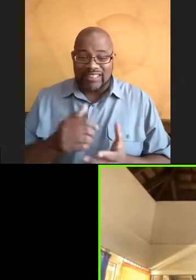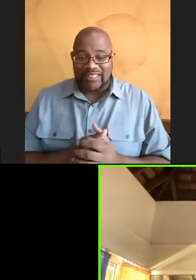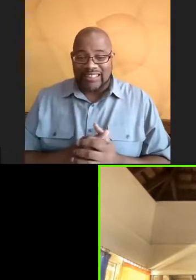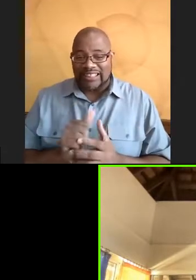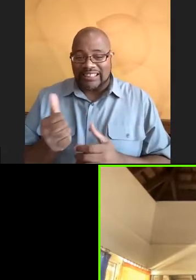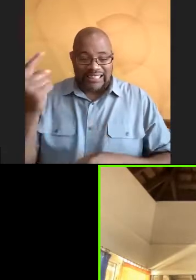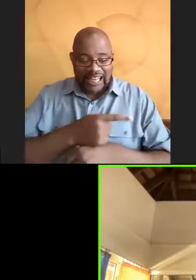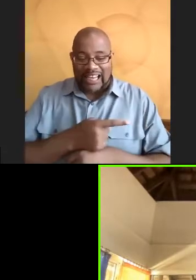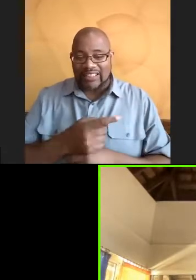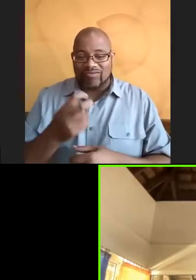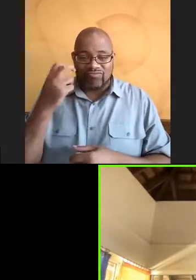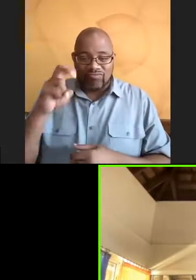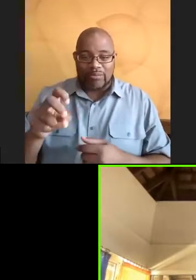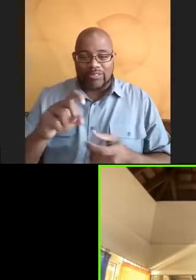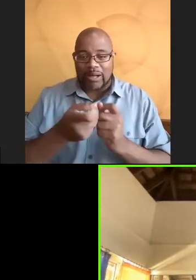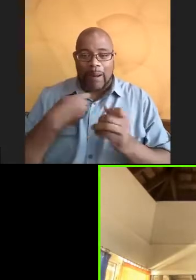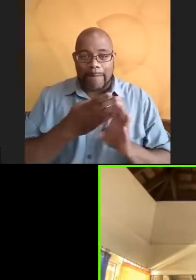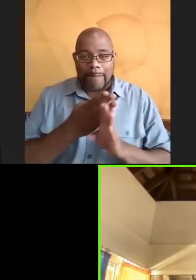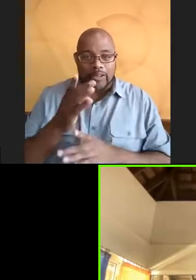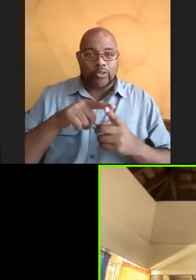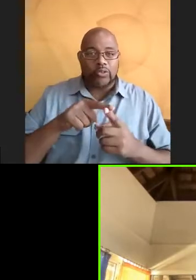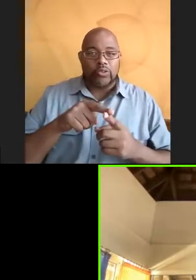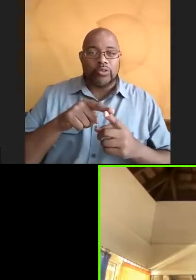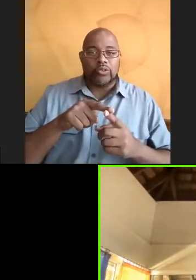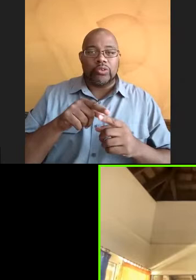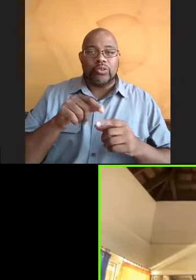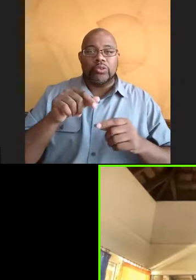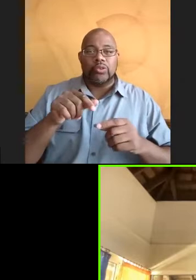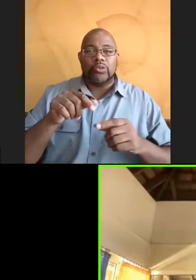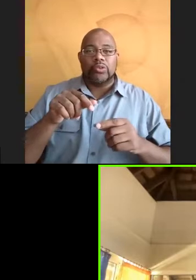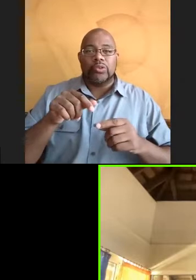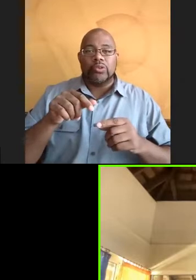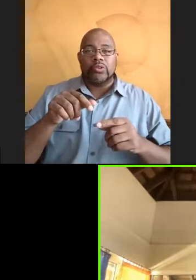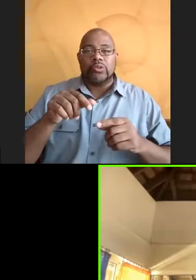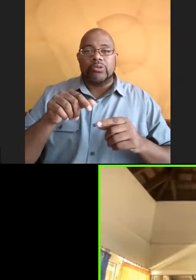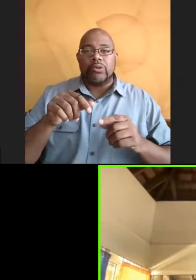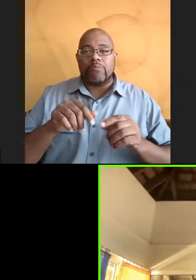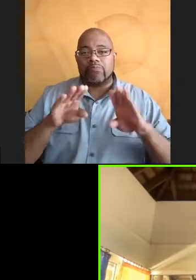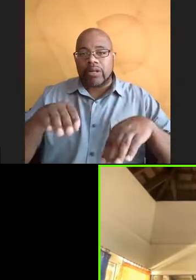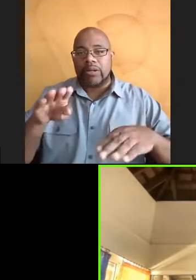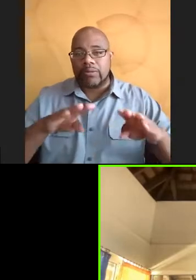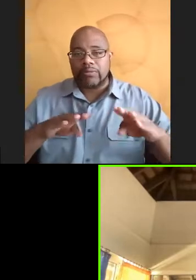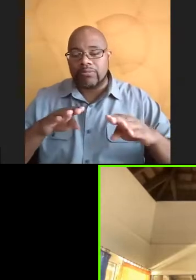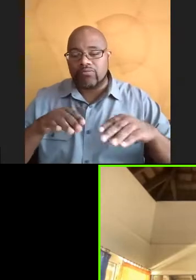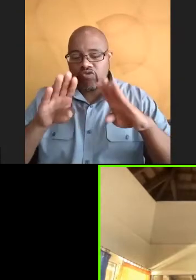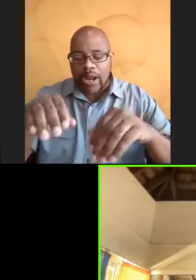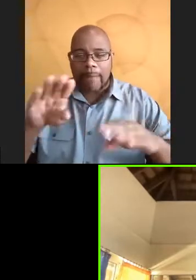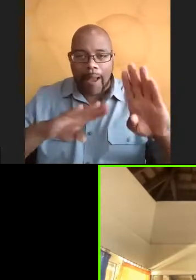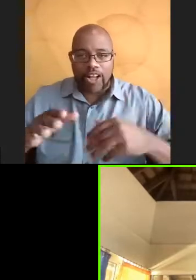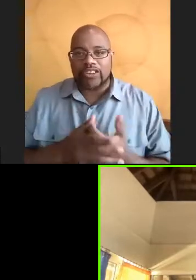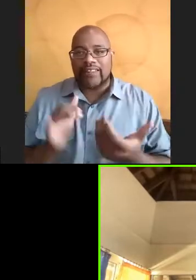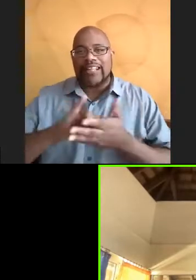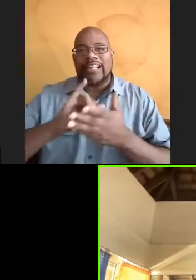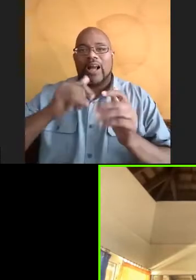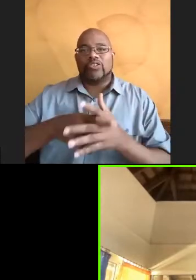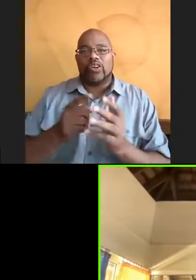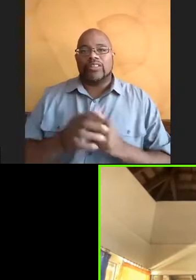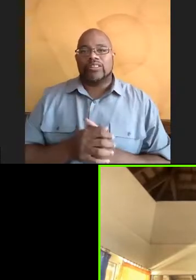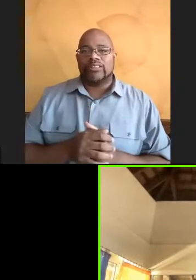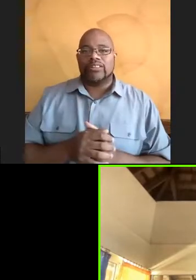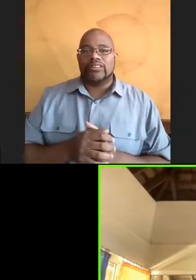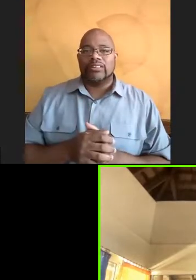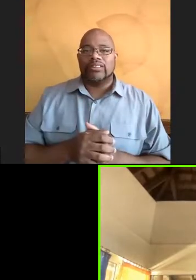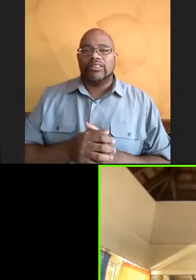the trip, I like changed my major to Marine bio. I was like, hey, that's what I'm doing. So that's kind of how it started. But now they have like a whole